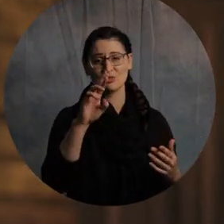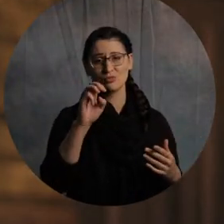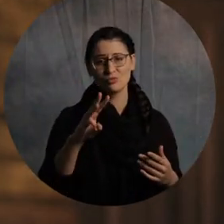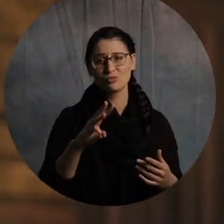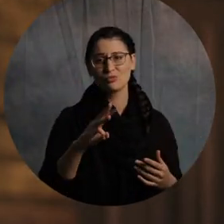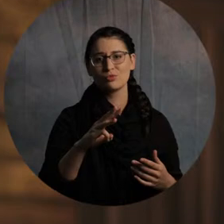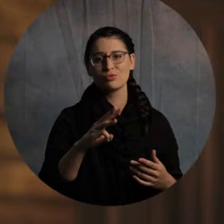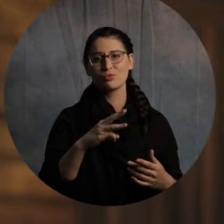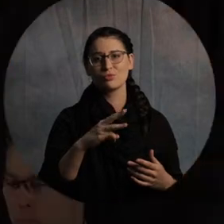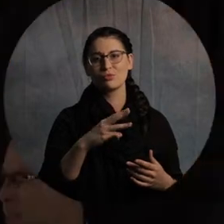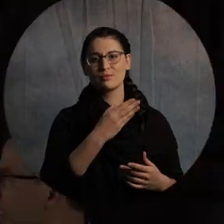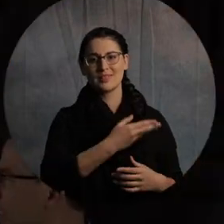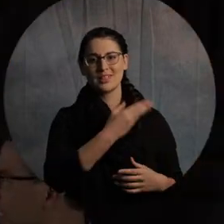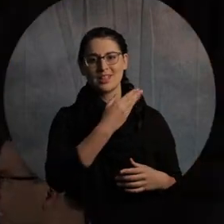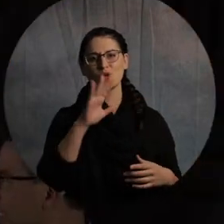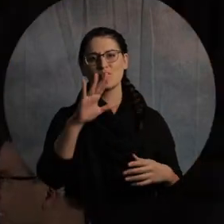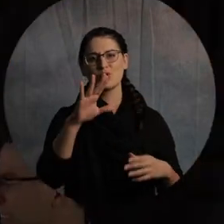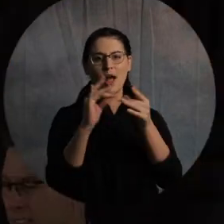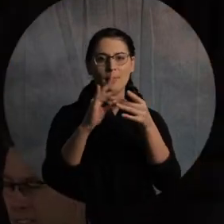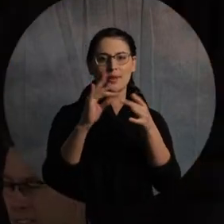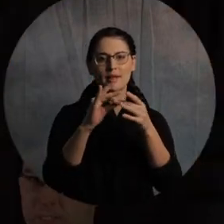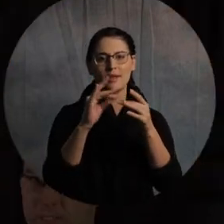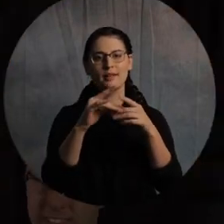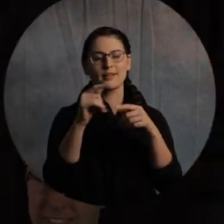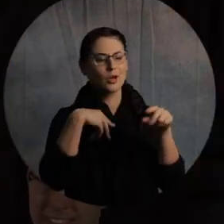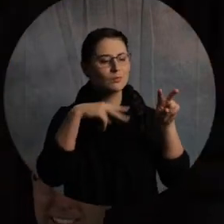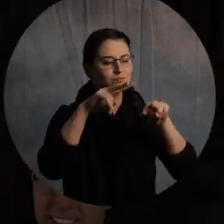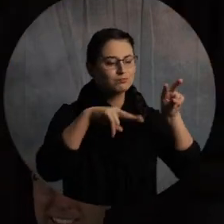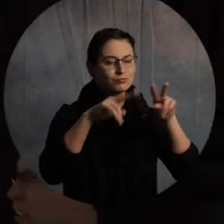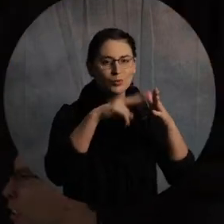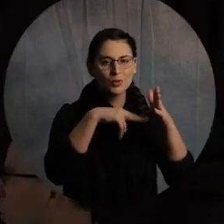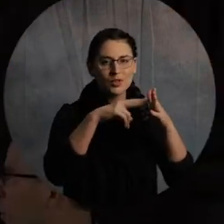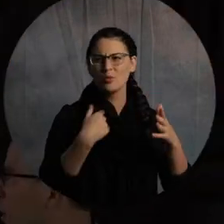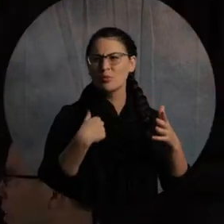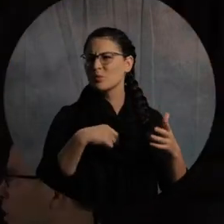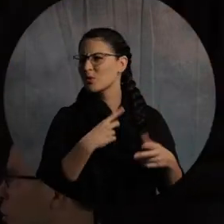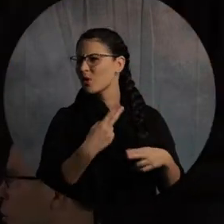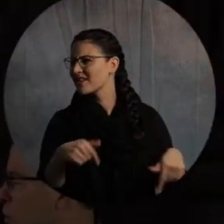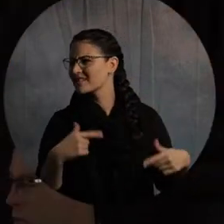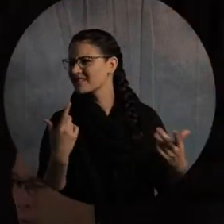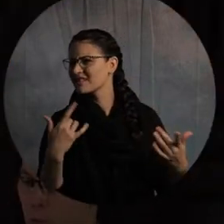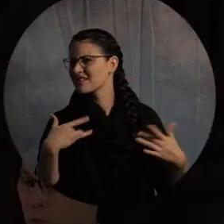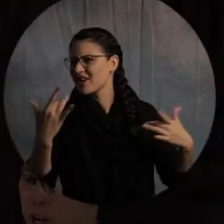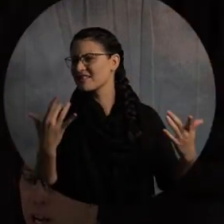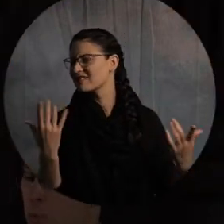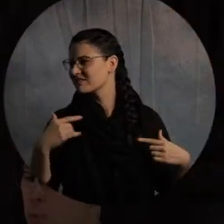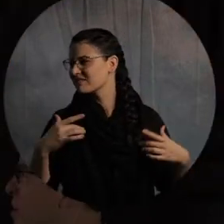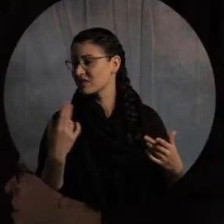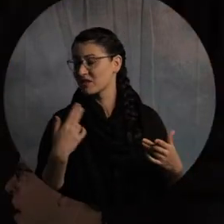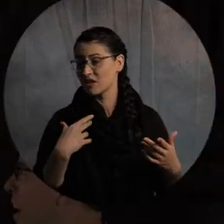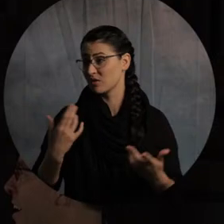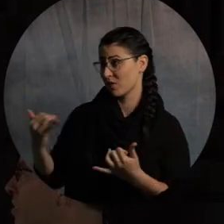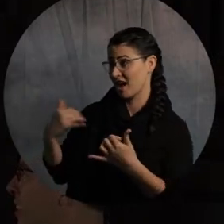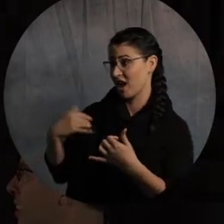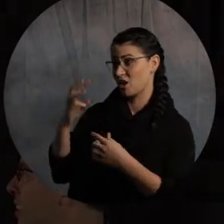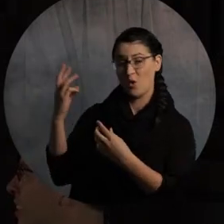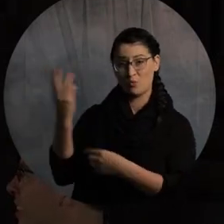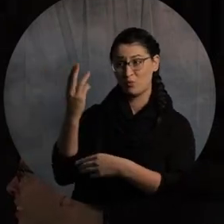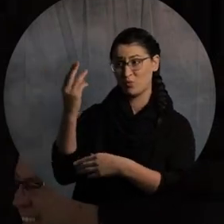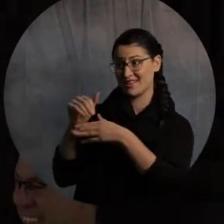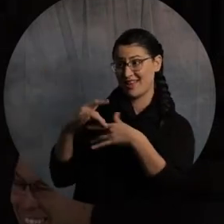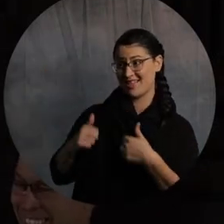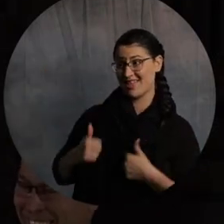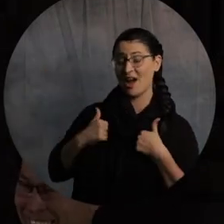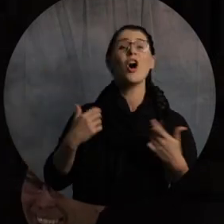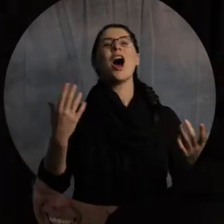producer Drew. He's going to be looking at your comments, and what are we calling it? What? What's the thing called? Right now it's Wednesday Night Live. Wednesday Night